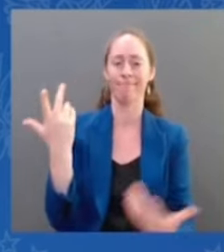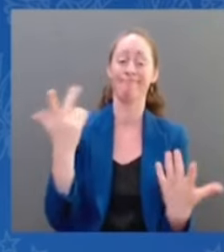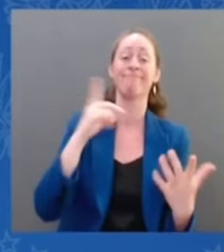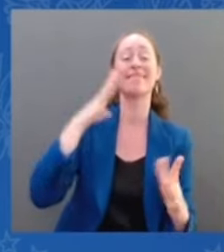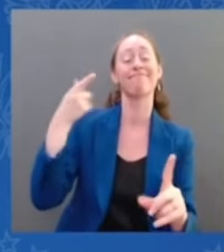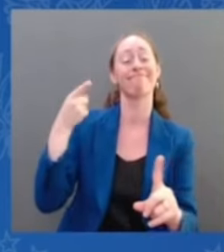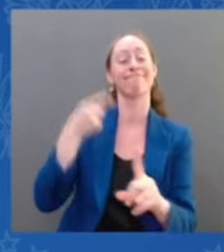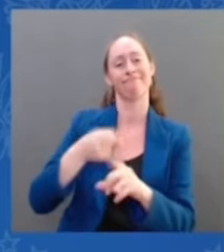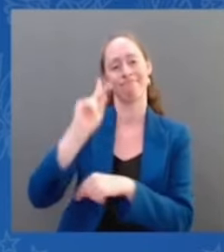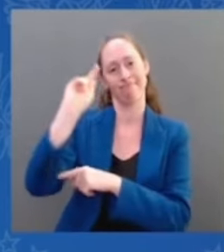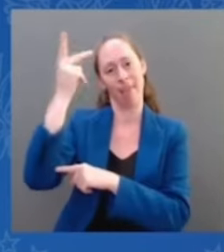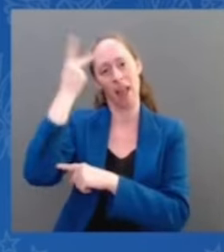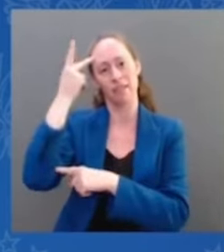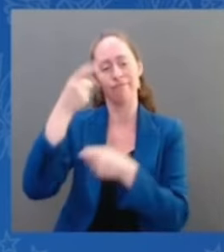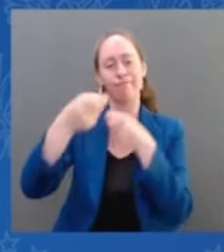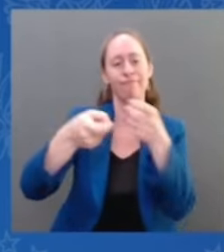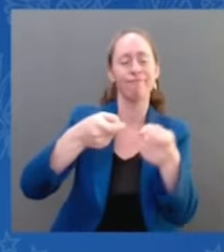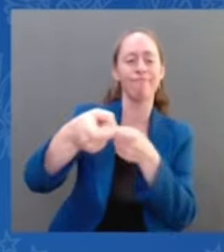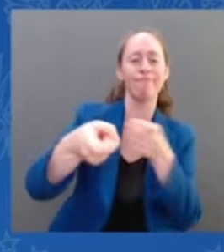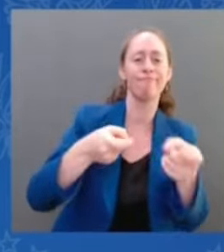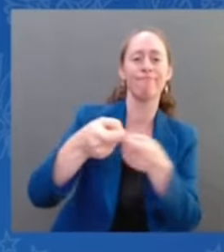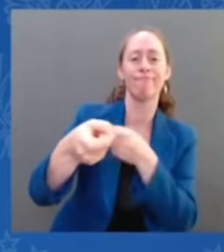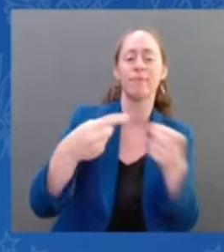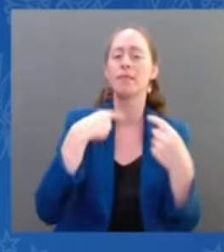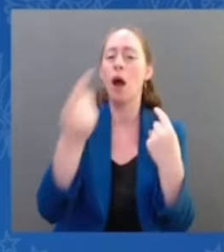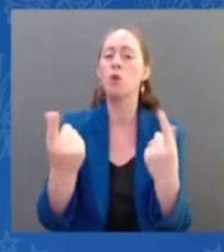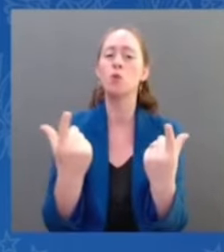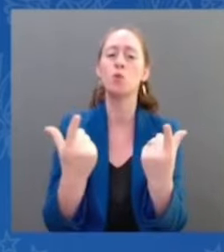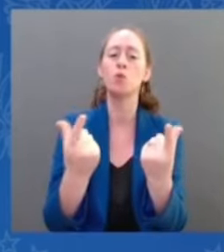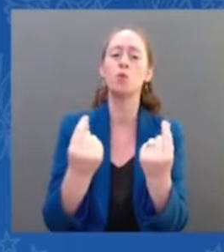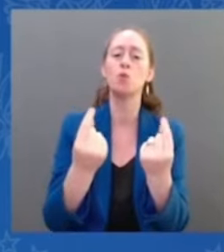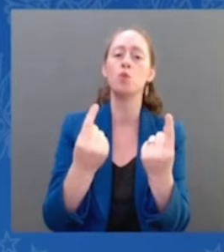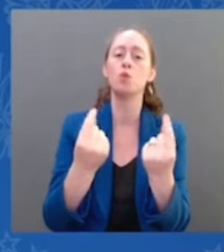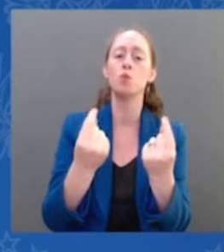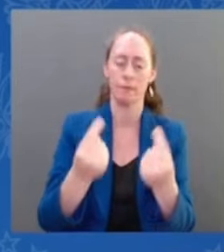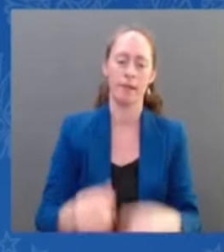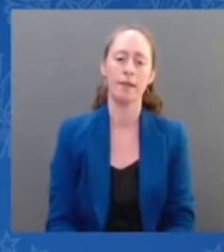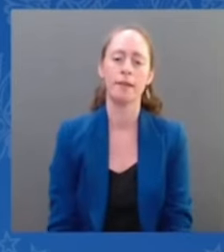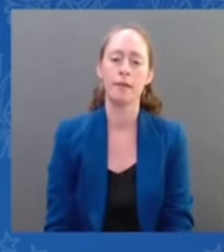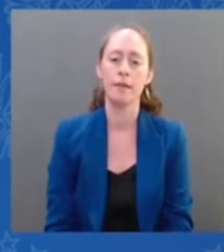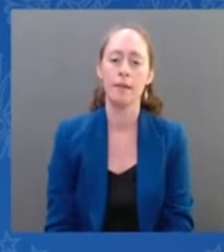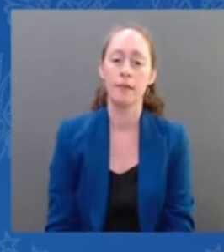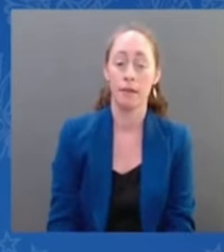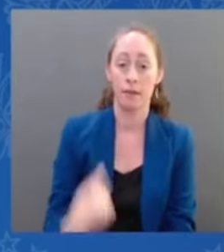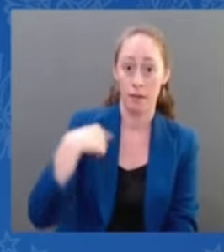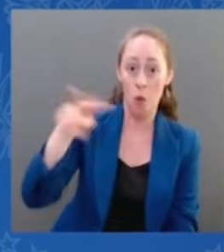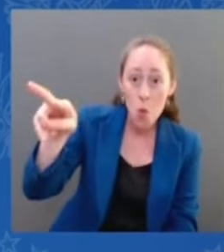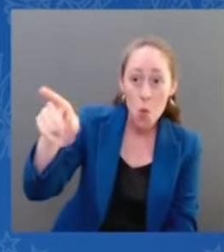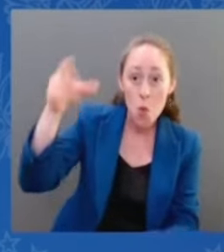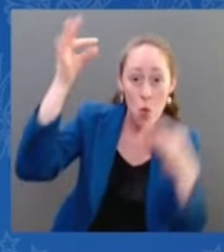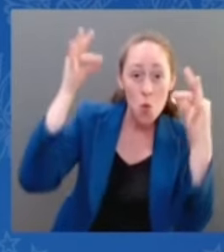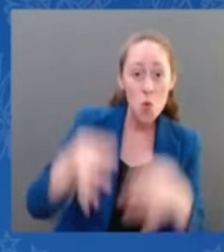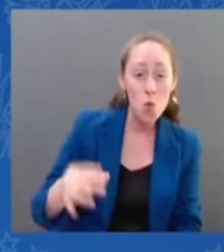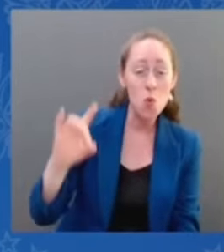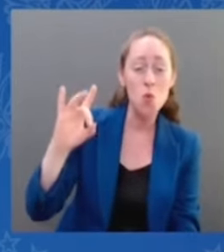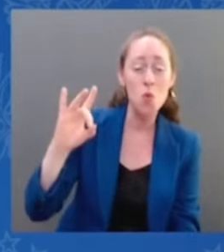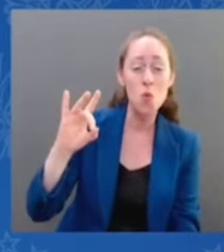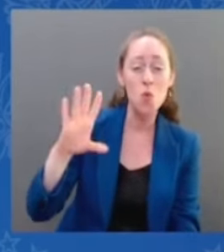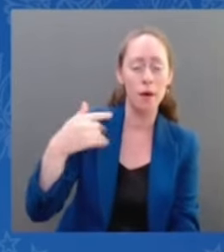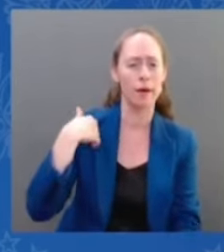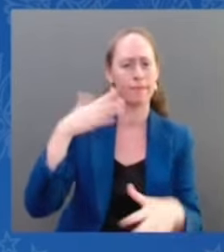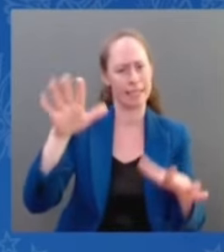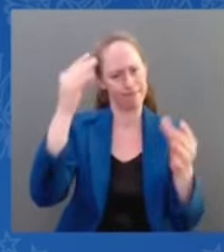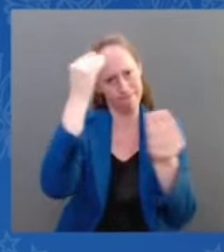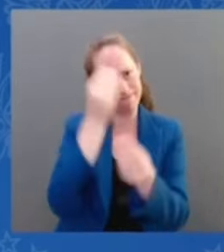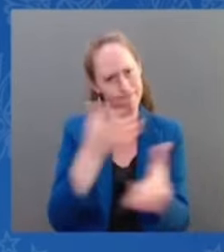based on the reasoning of the court, there is no constitutional right to choose only the way the only way to fulfill and restore